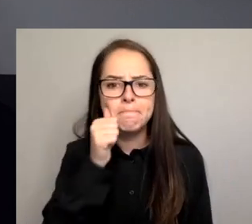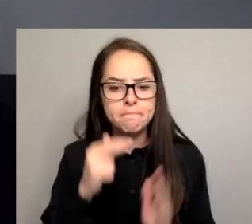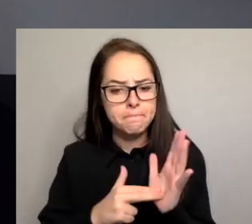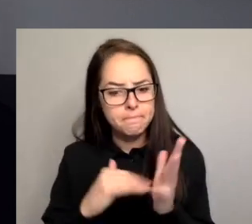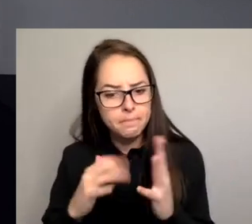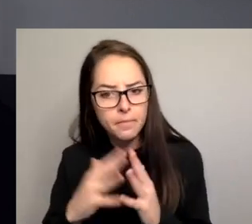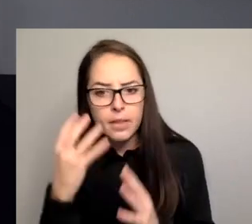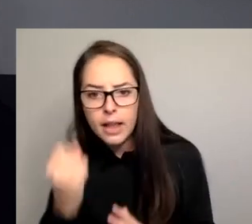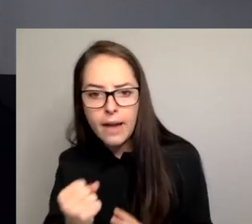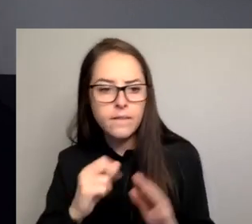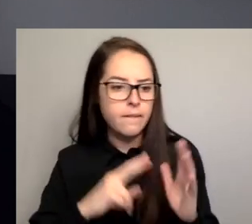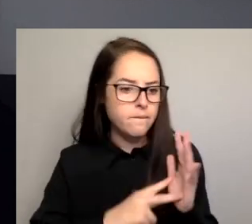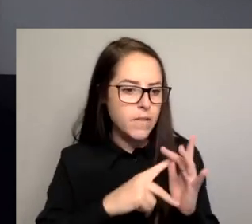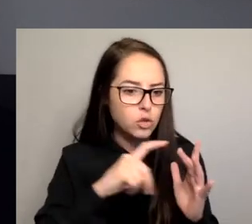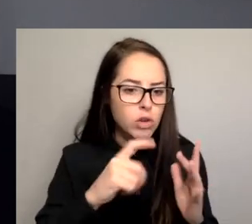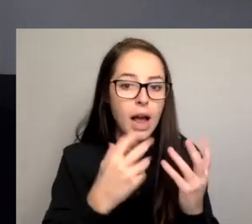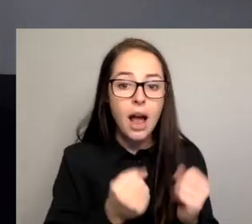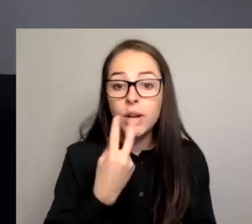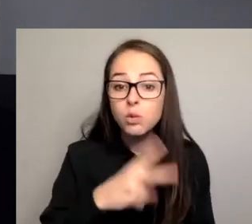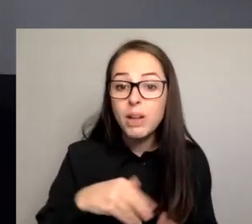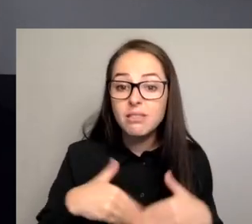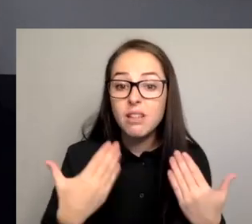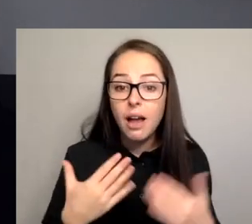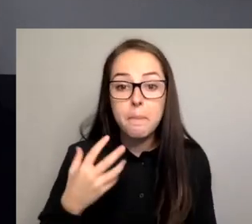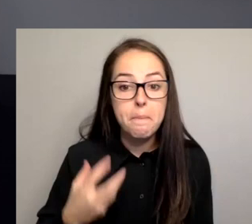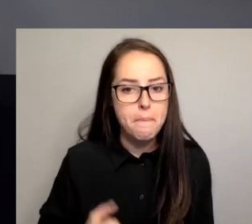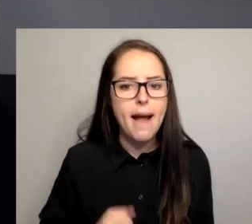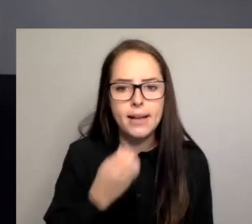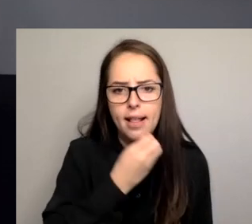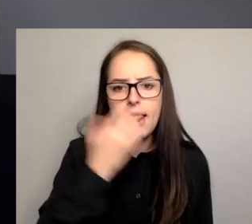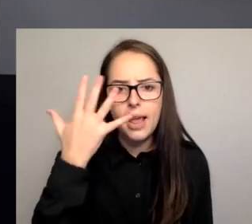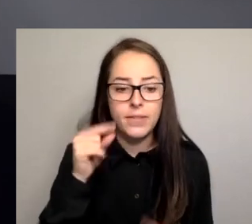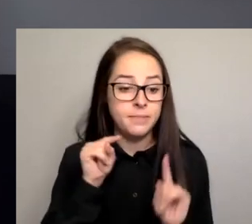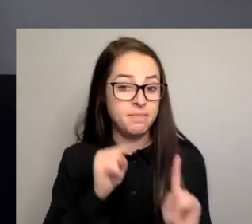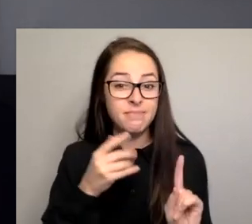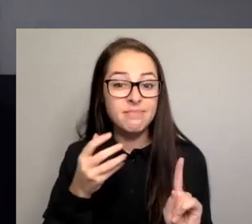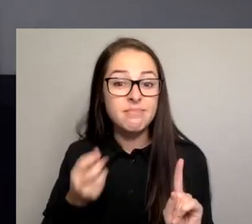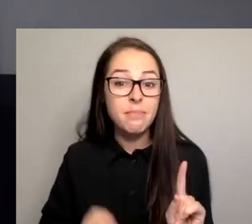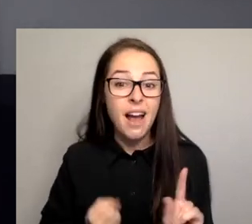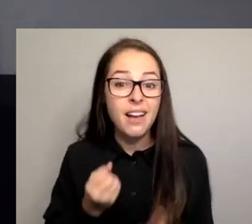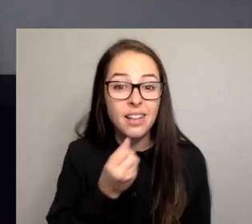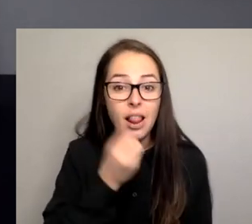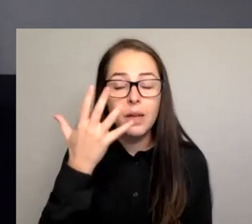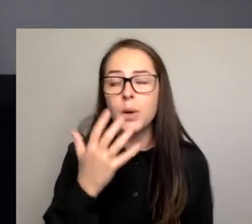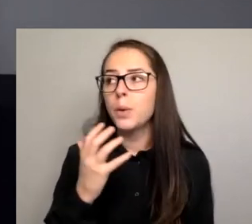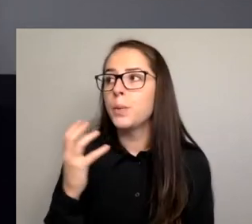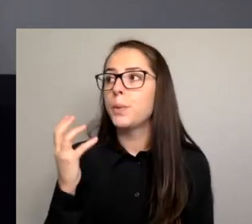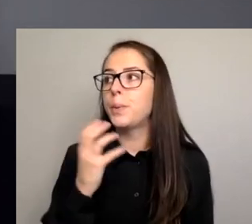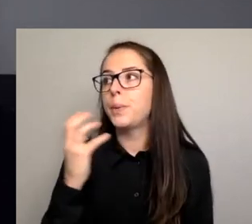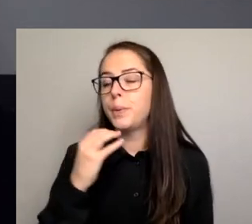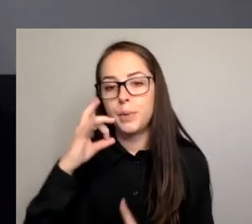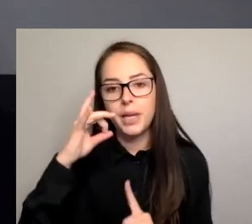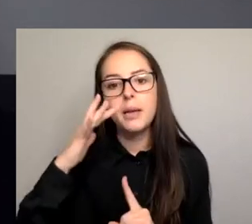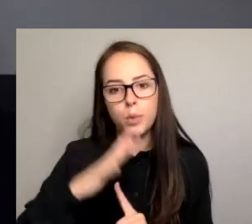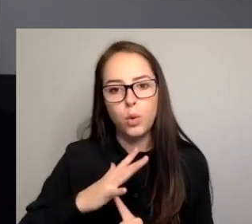have 20 days paid leave. This paid leave is so significant because of course